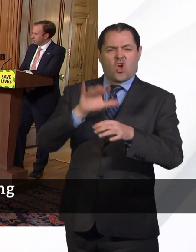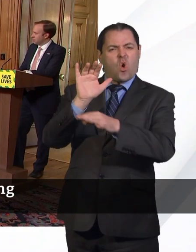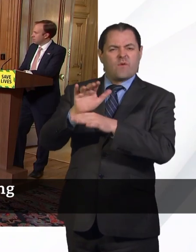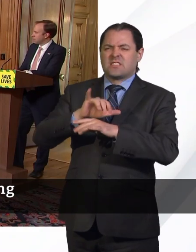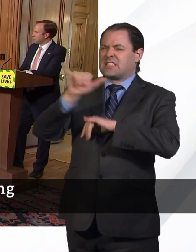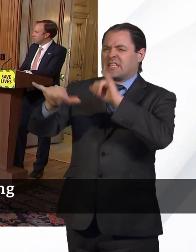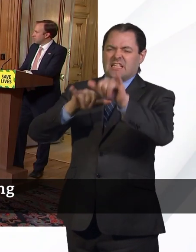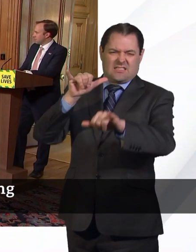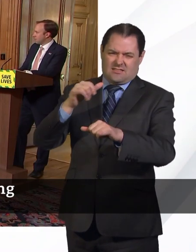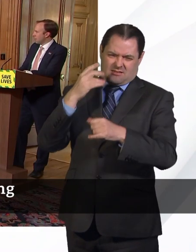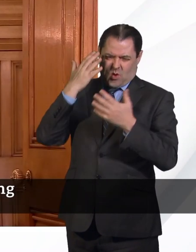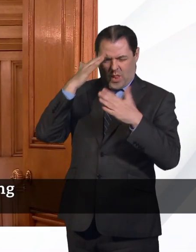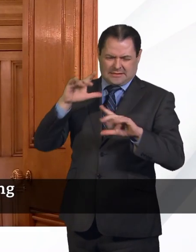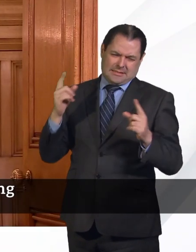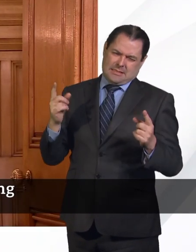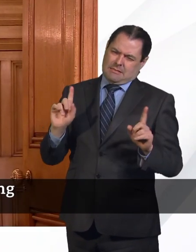your advice?